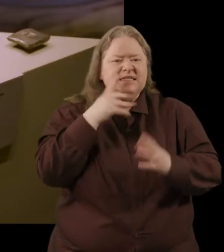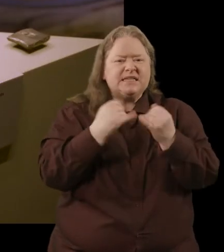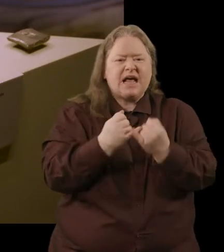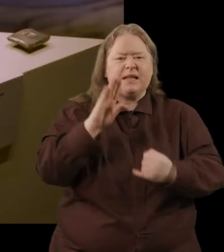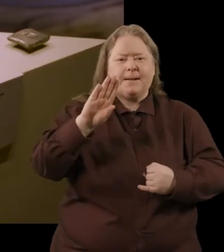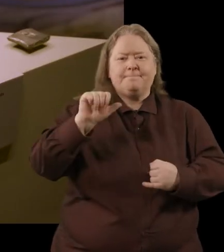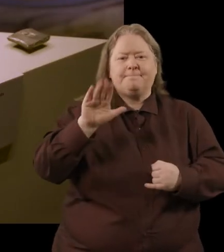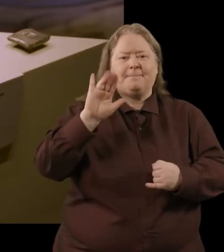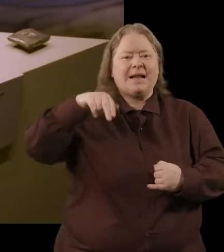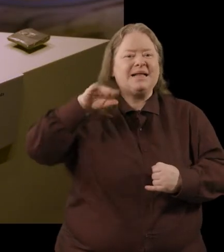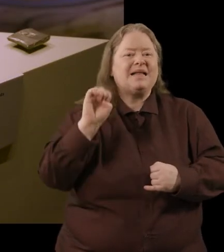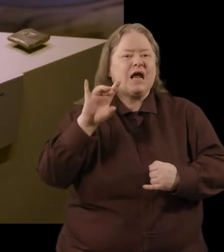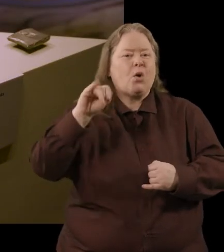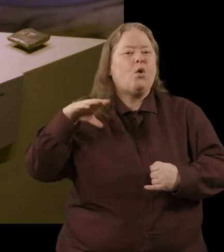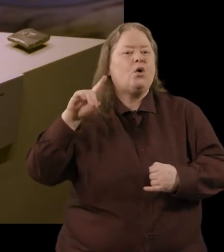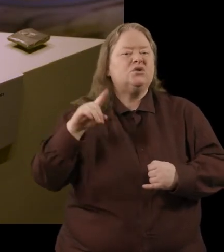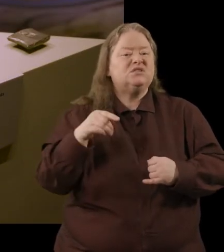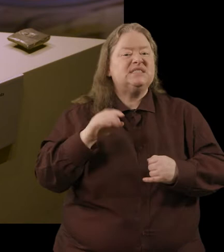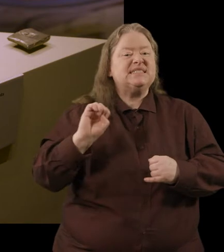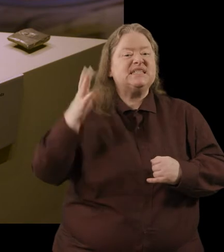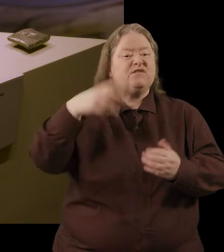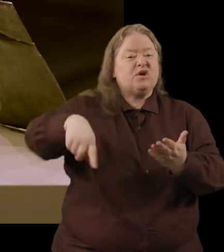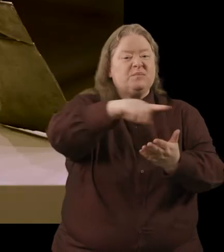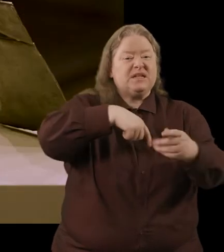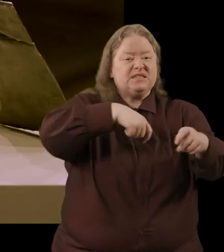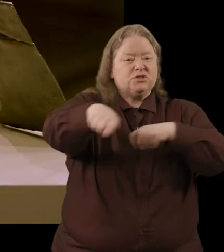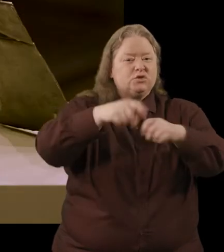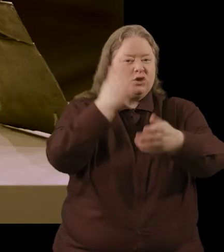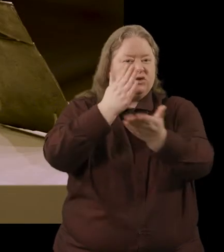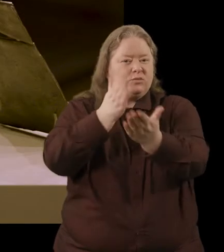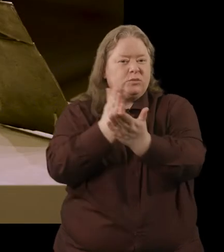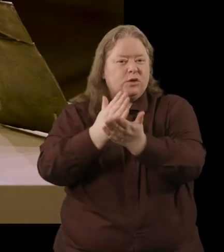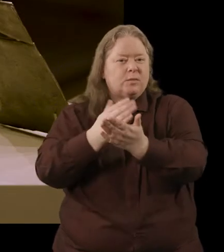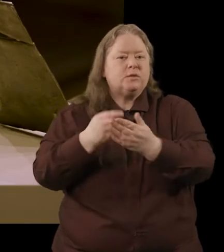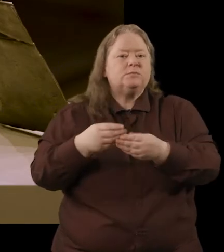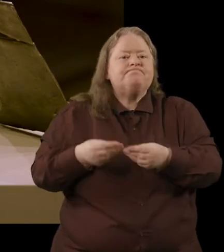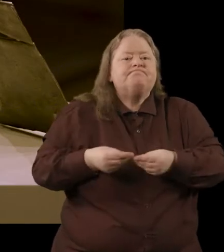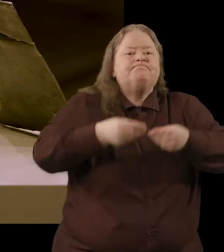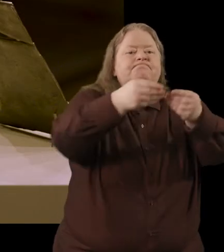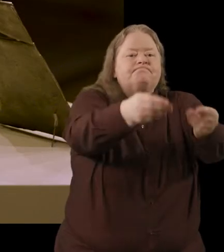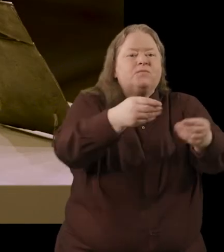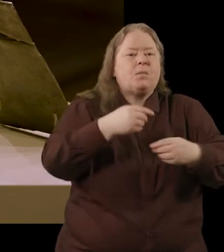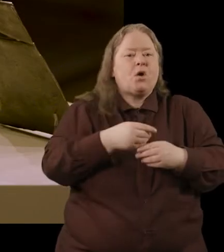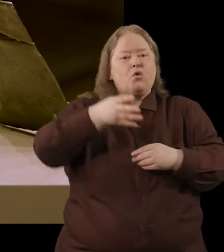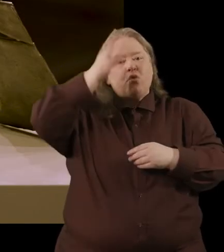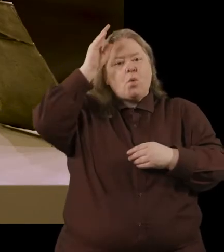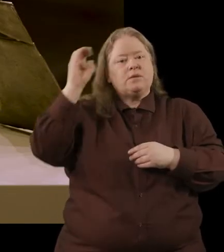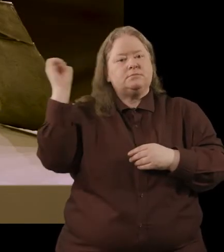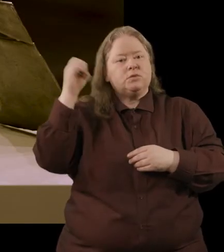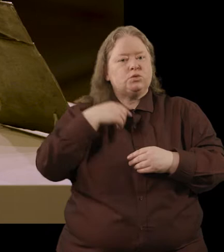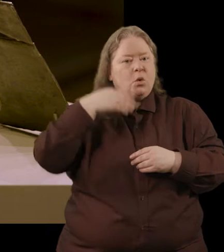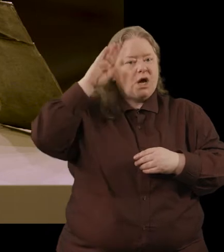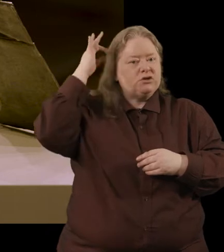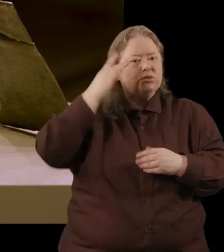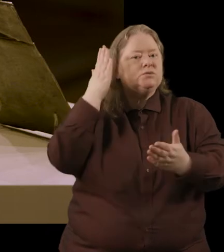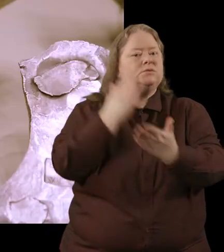things like the Beline Horde which are chopped up bits of silver plate which were being paid probably by Roman Britons to Irish kings to